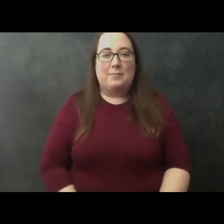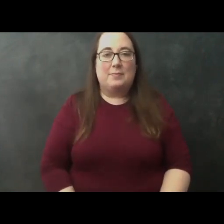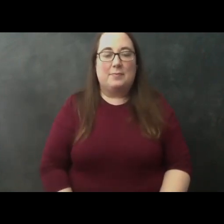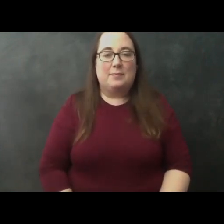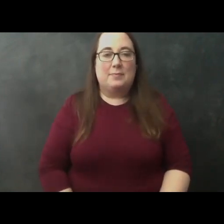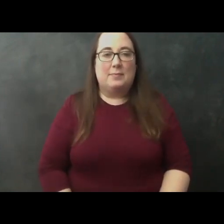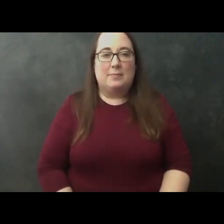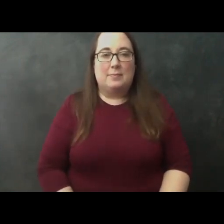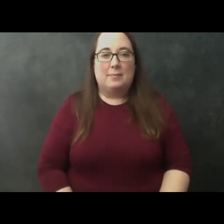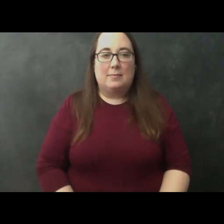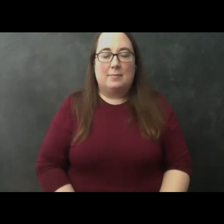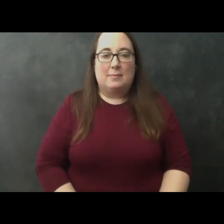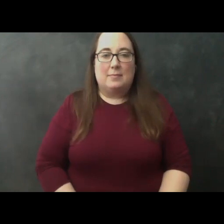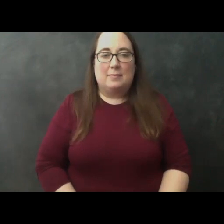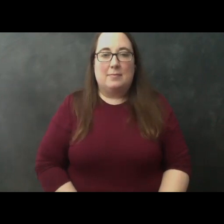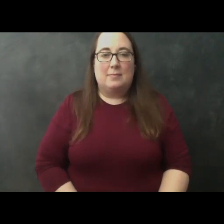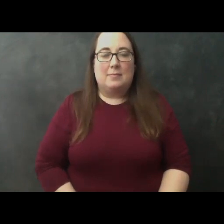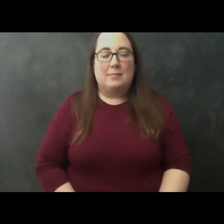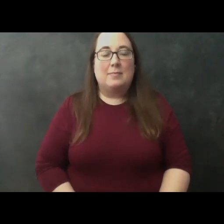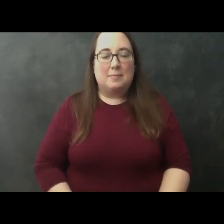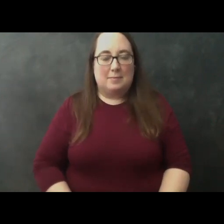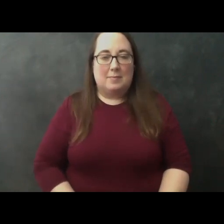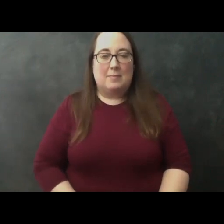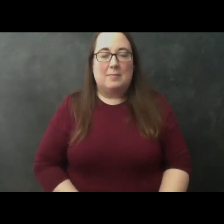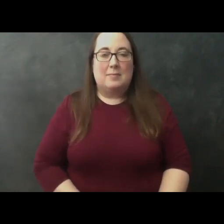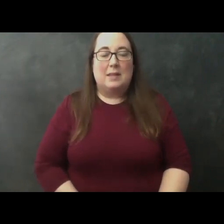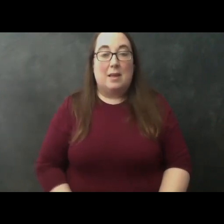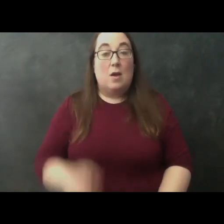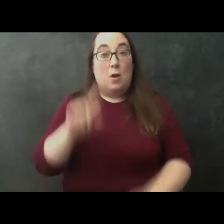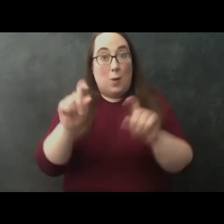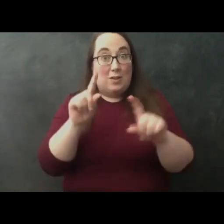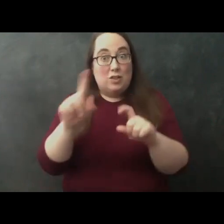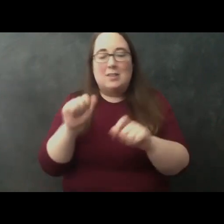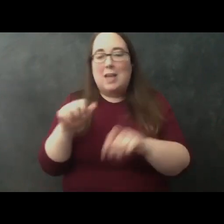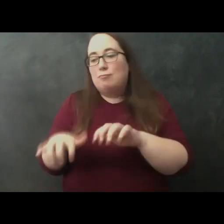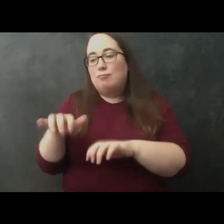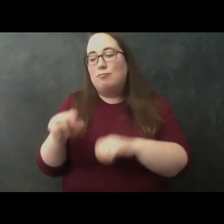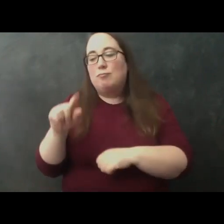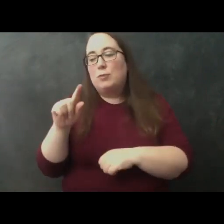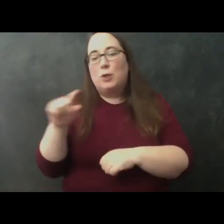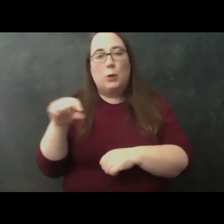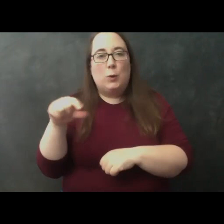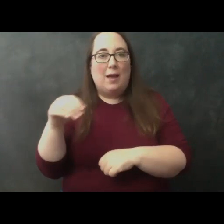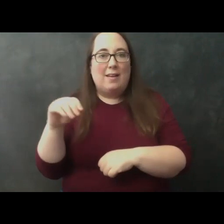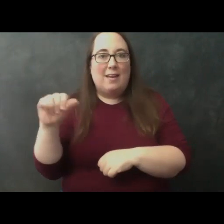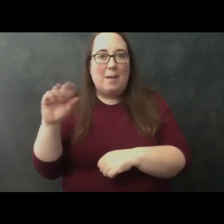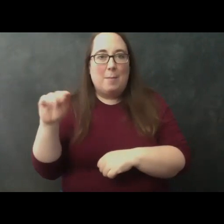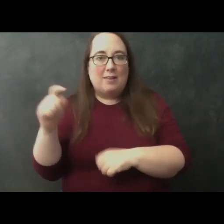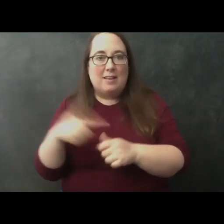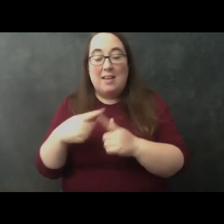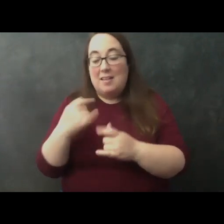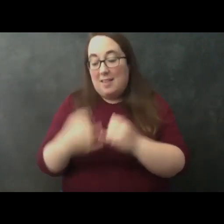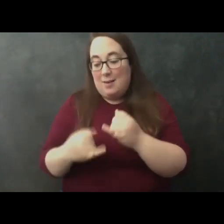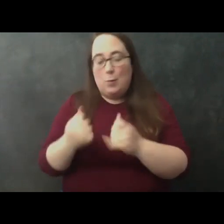please also feel free to share your questions, any questions you have for our presenters in the Q&A box. We'll have some time to answer questions at the end of the